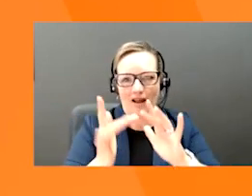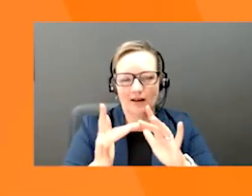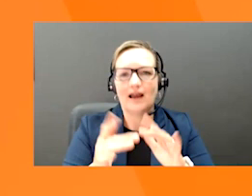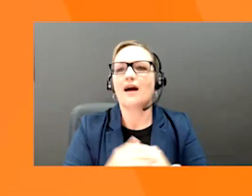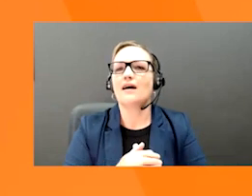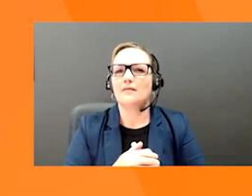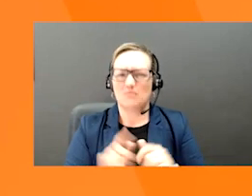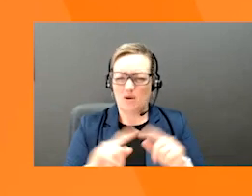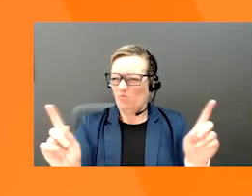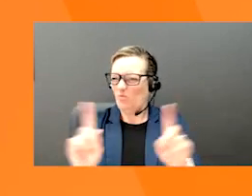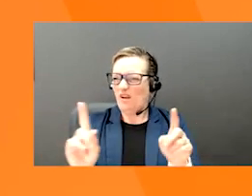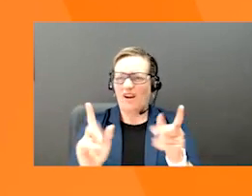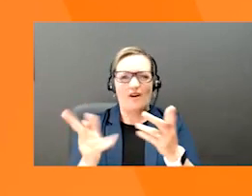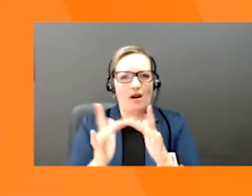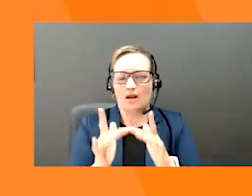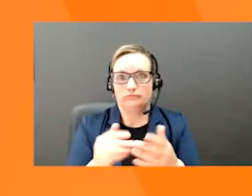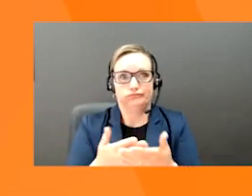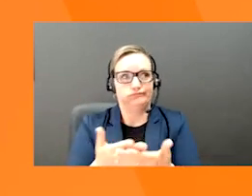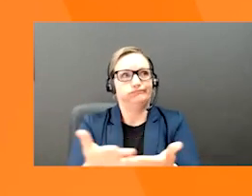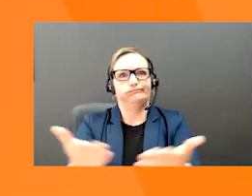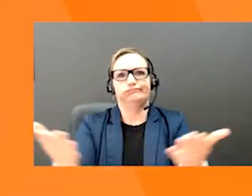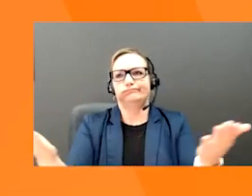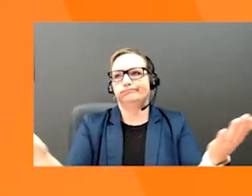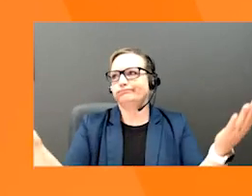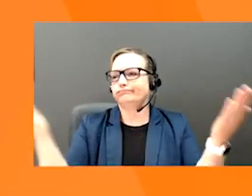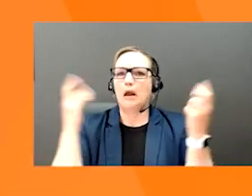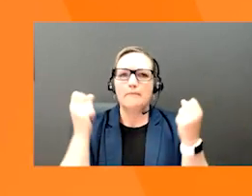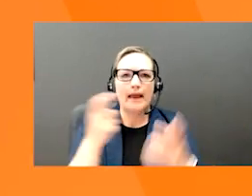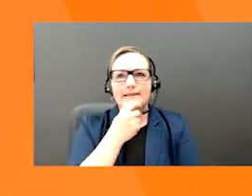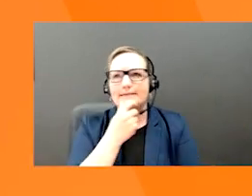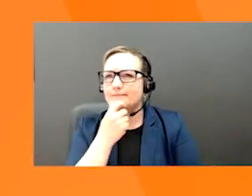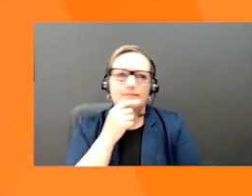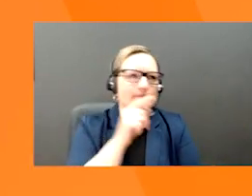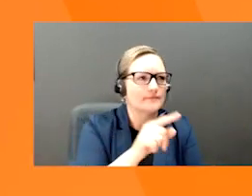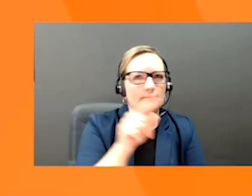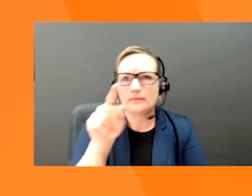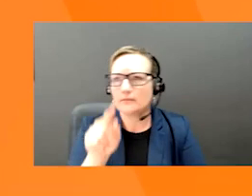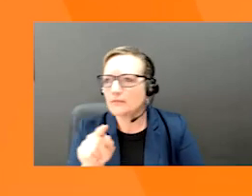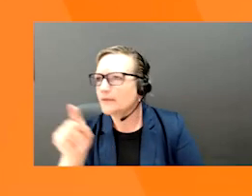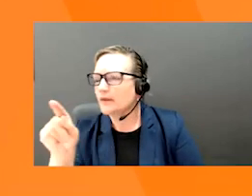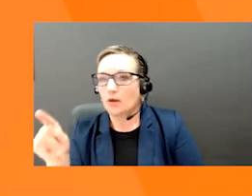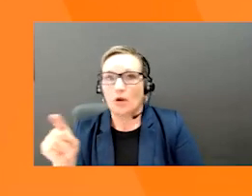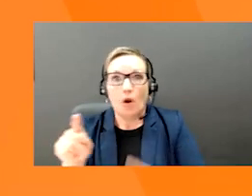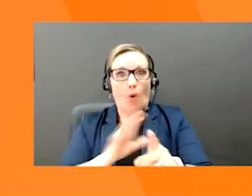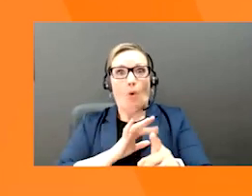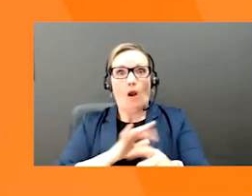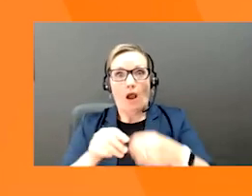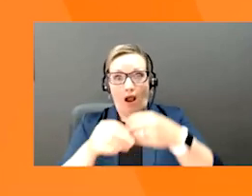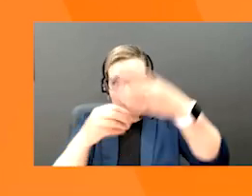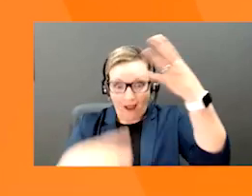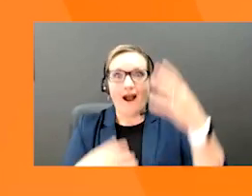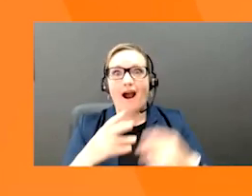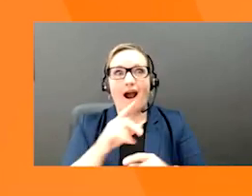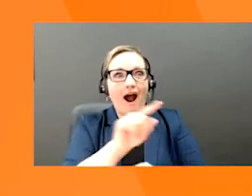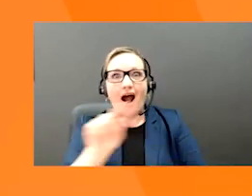where you want to sell your products. There are so many options these days, which is wonderful. But it also creates a